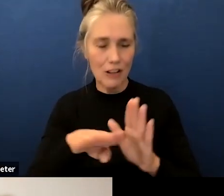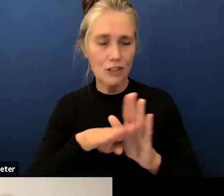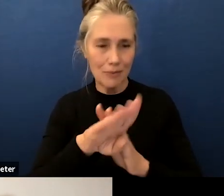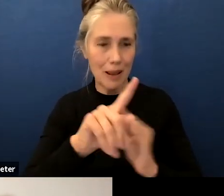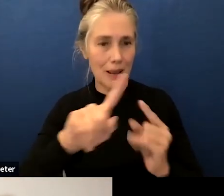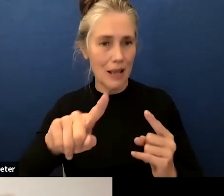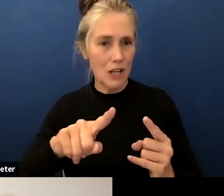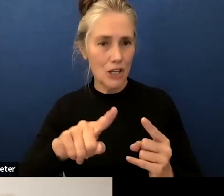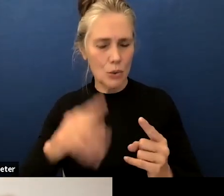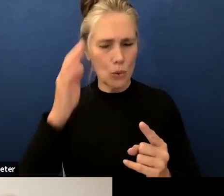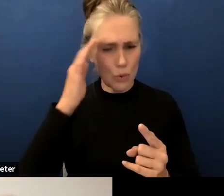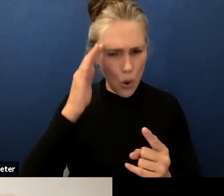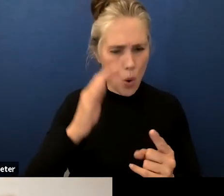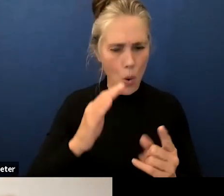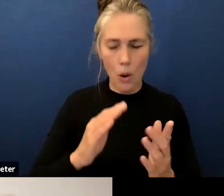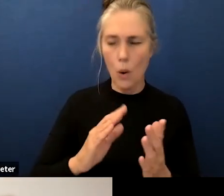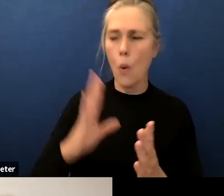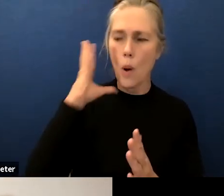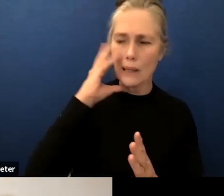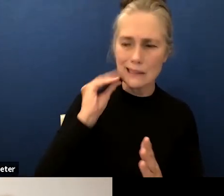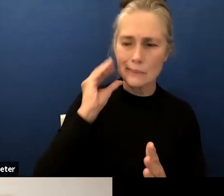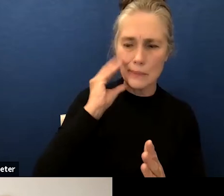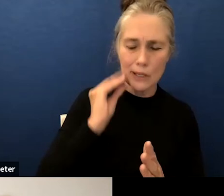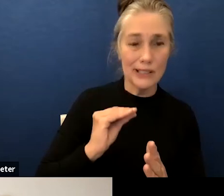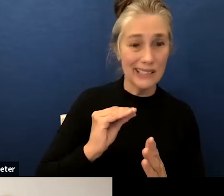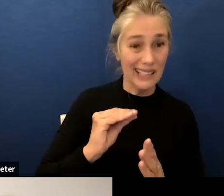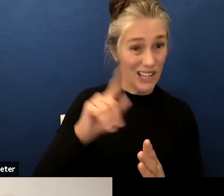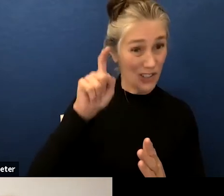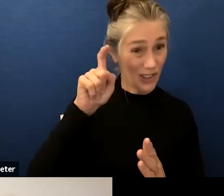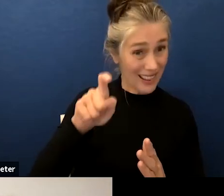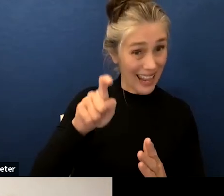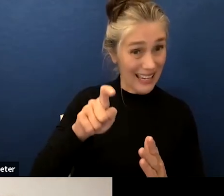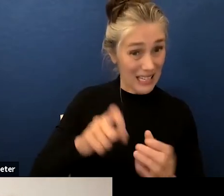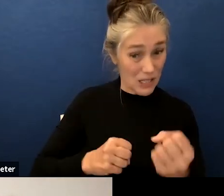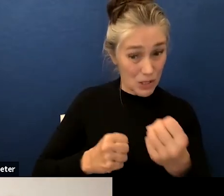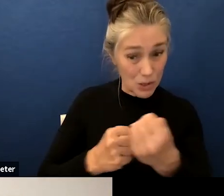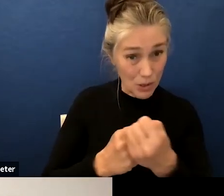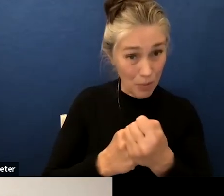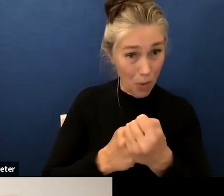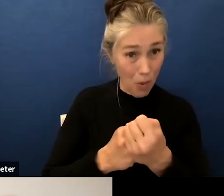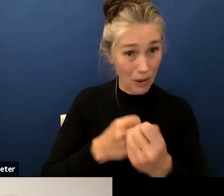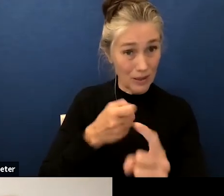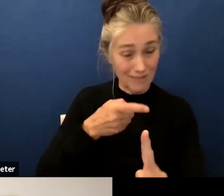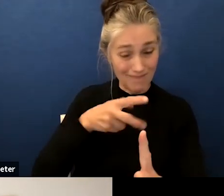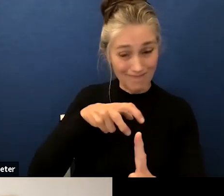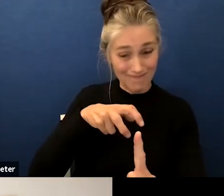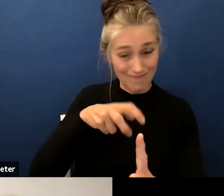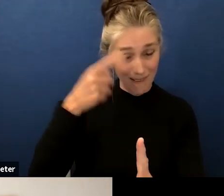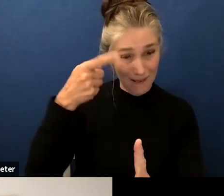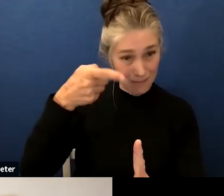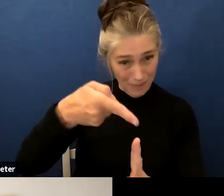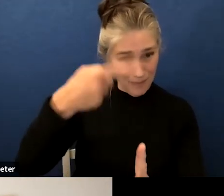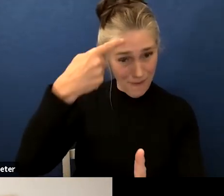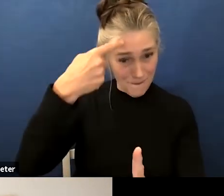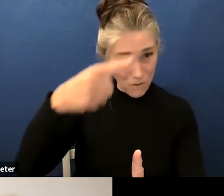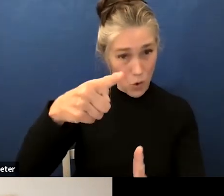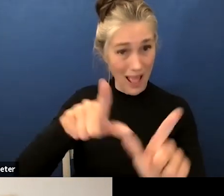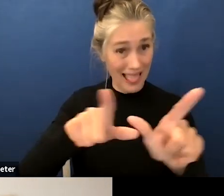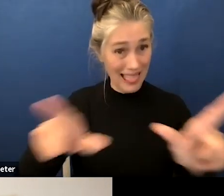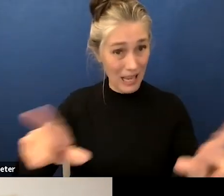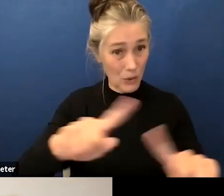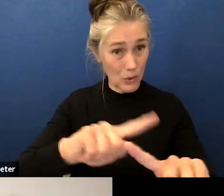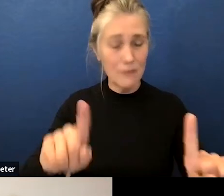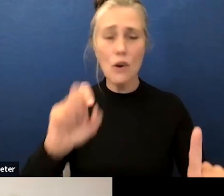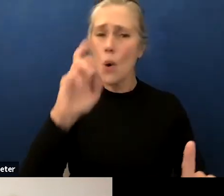targeted support because of a language difference or because of a disability and really understanding that